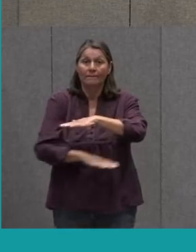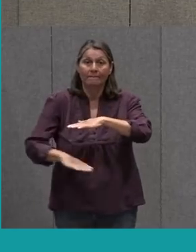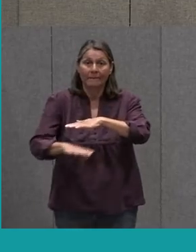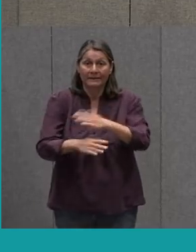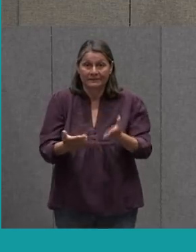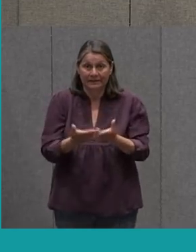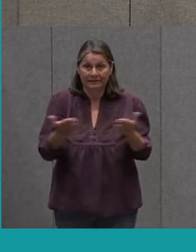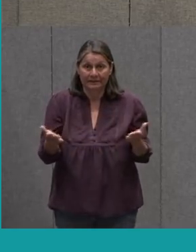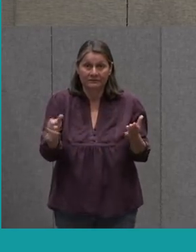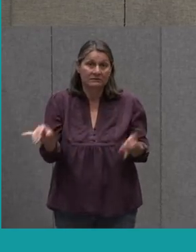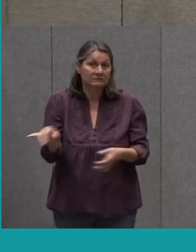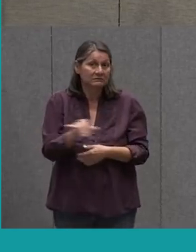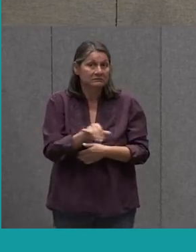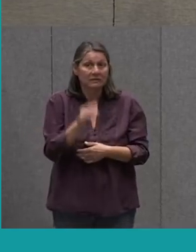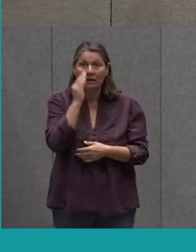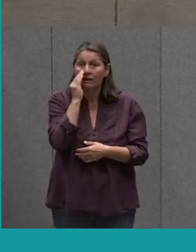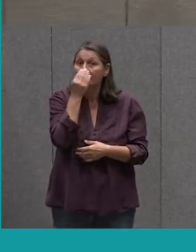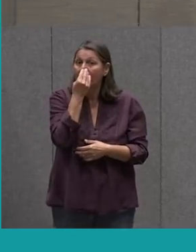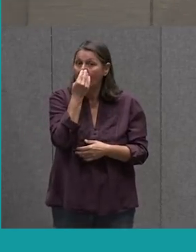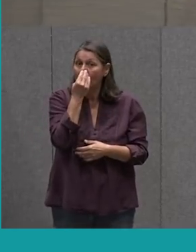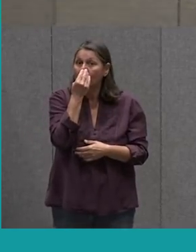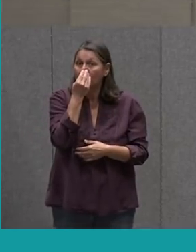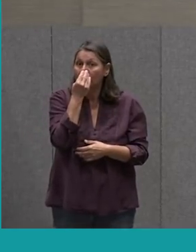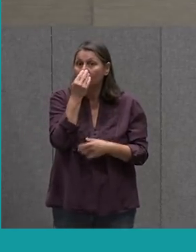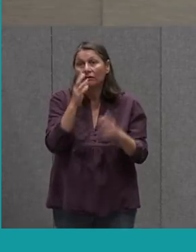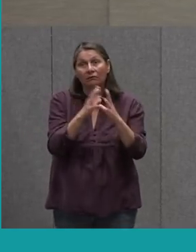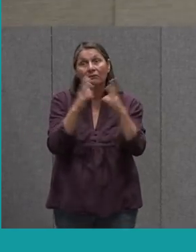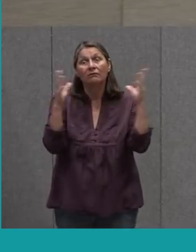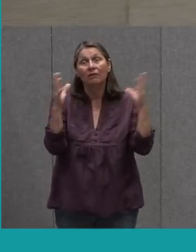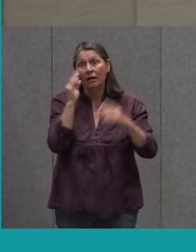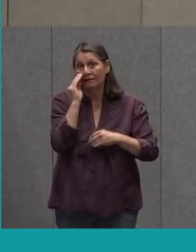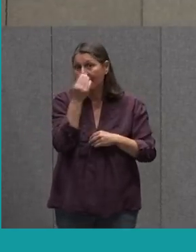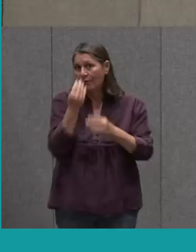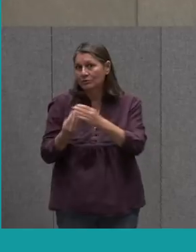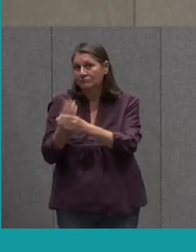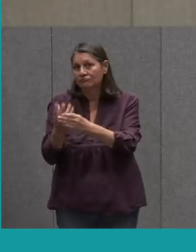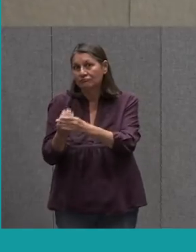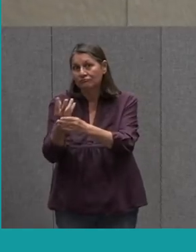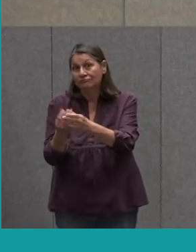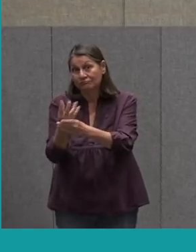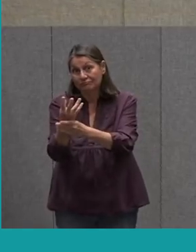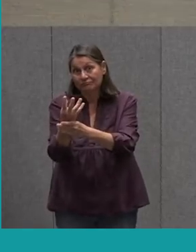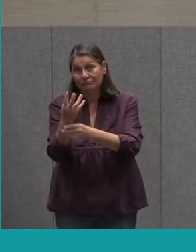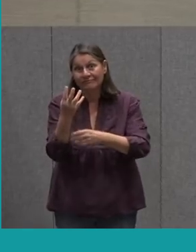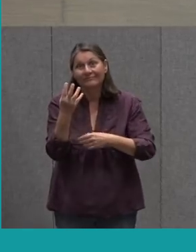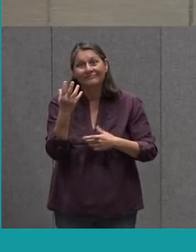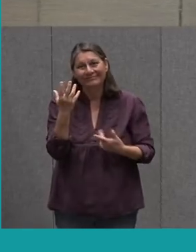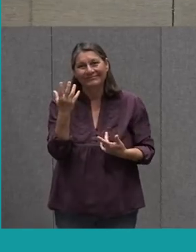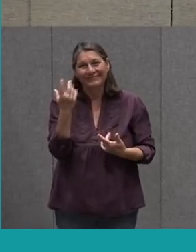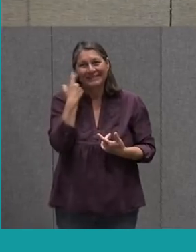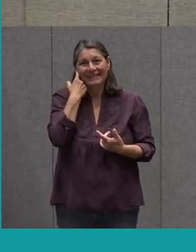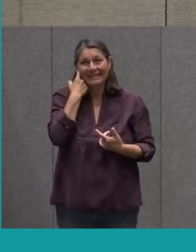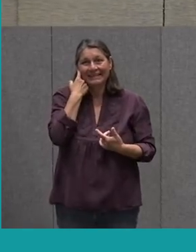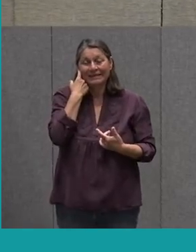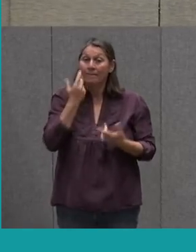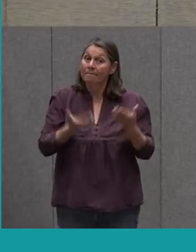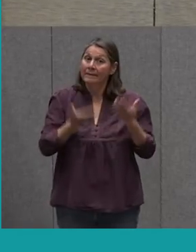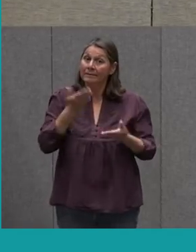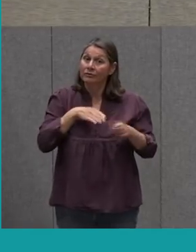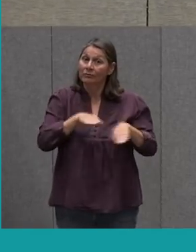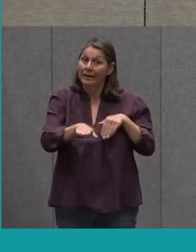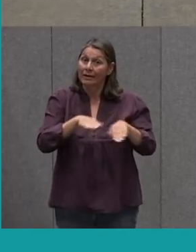A Flower There's A Lot Of Flowers Growing Outside I Don't Know If You Been On A Walk Lately But If You Haven't You Should Try It